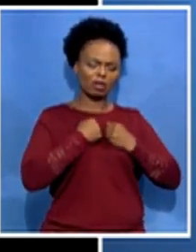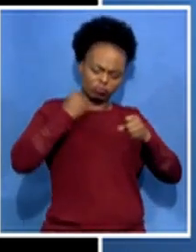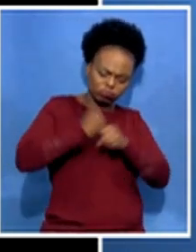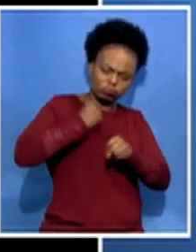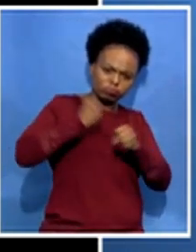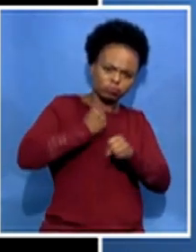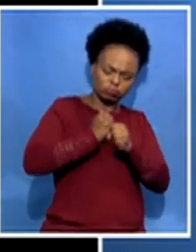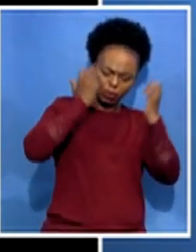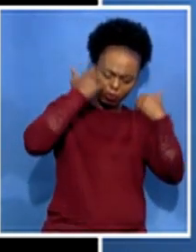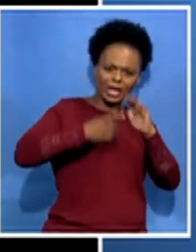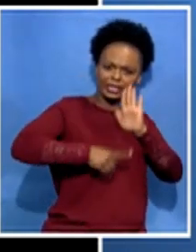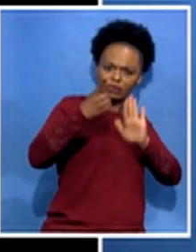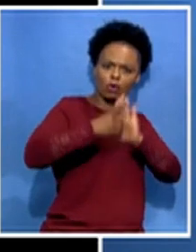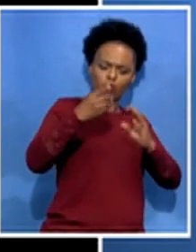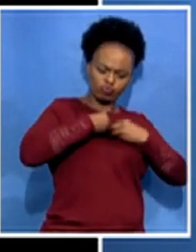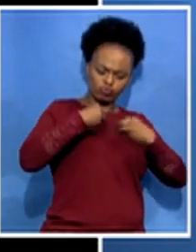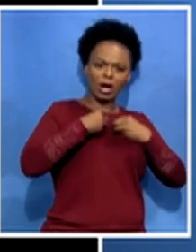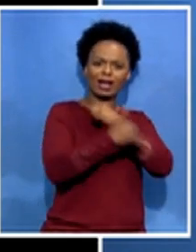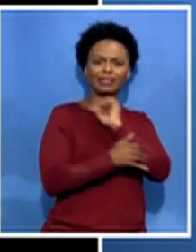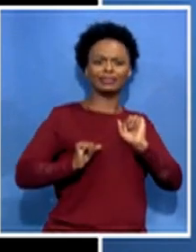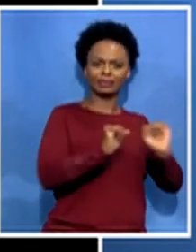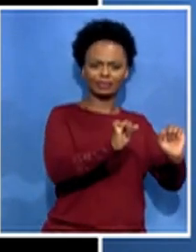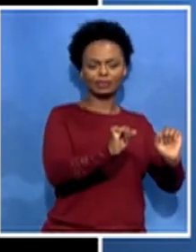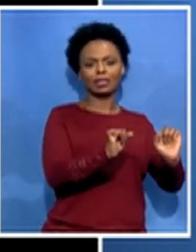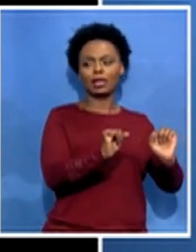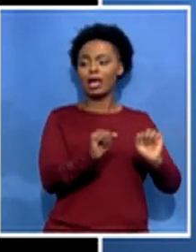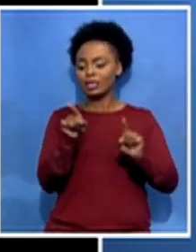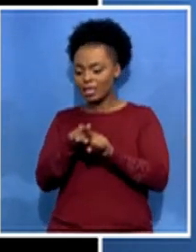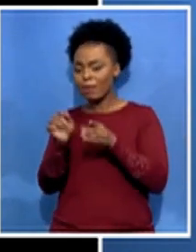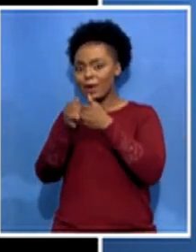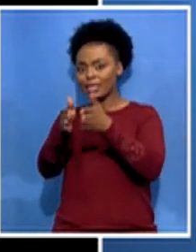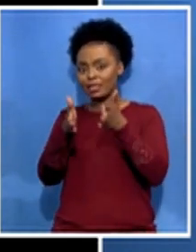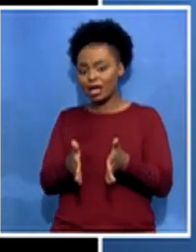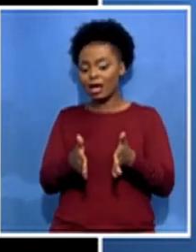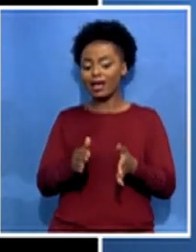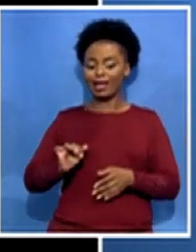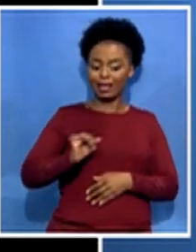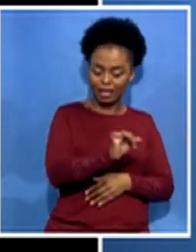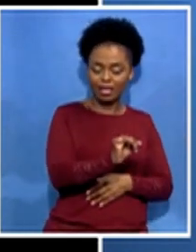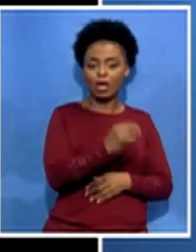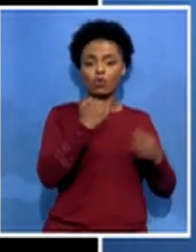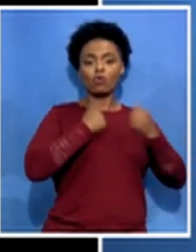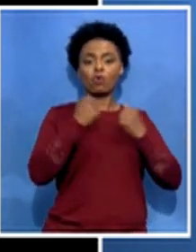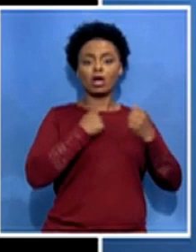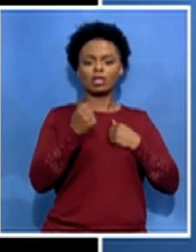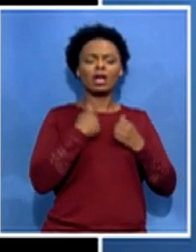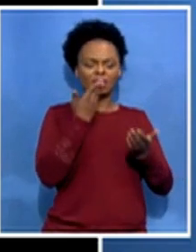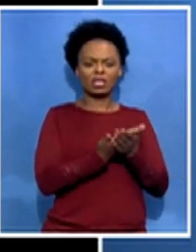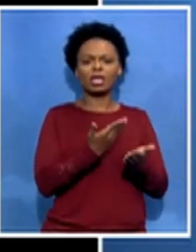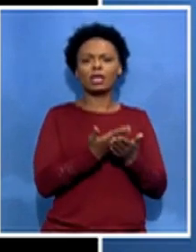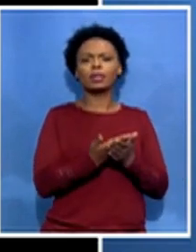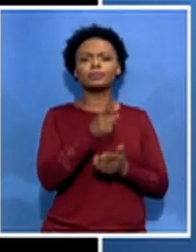the leaders in that country can use that energy and that